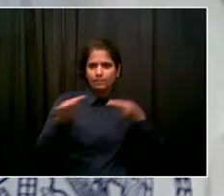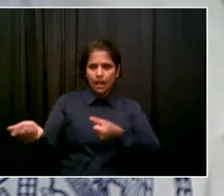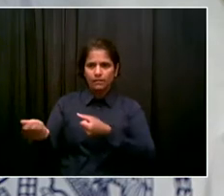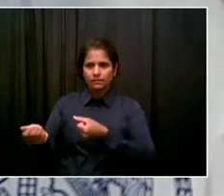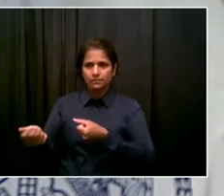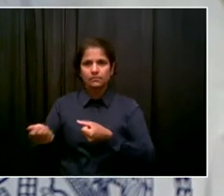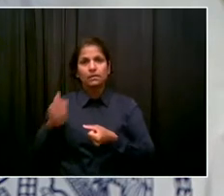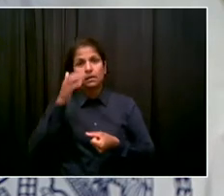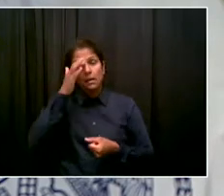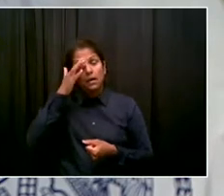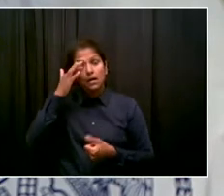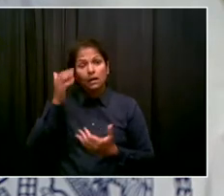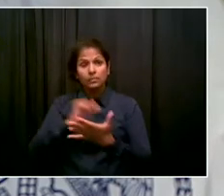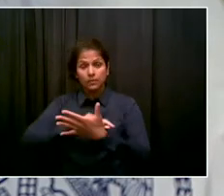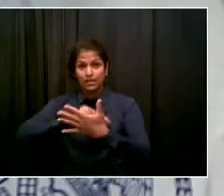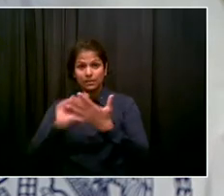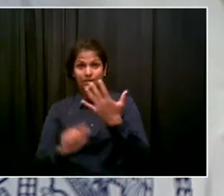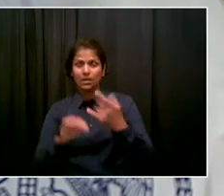Go ahead, Katie.